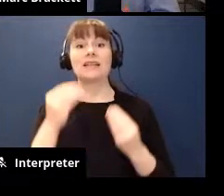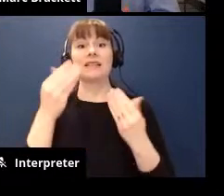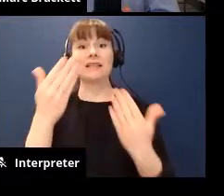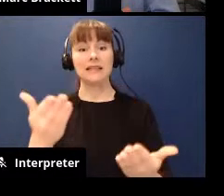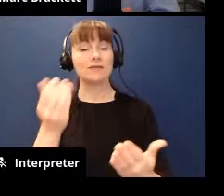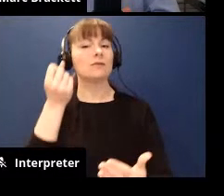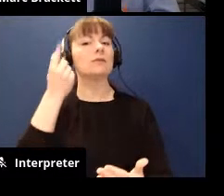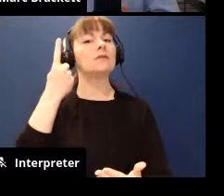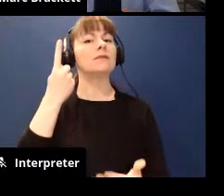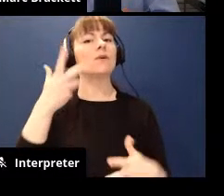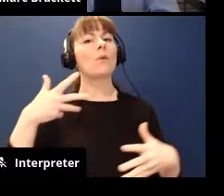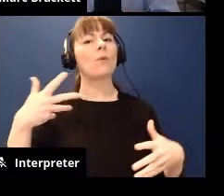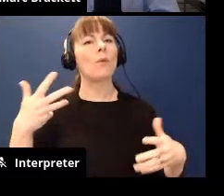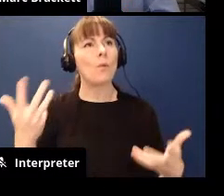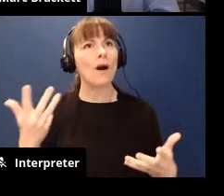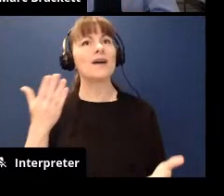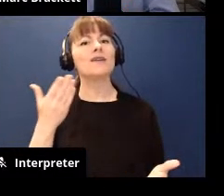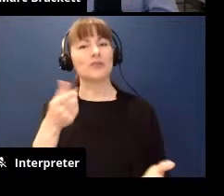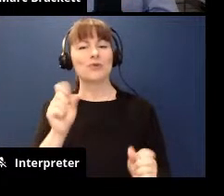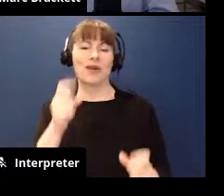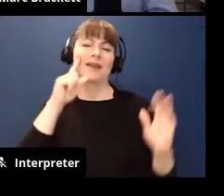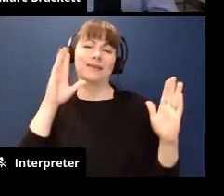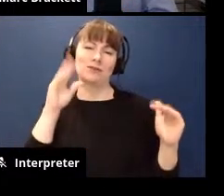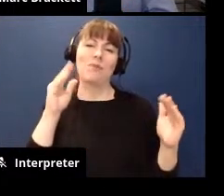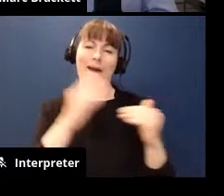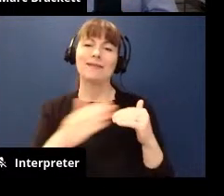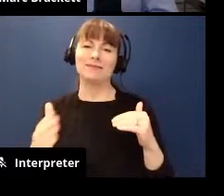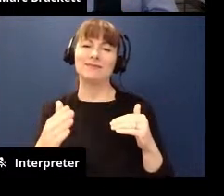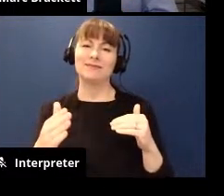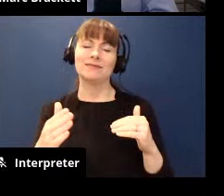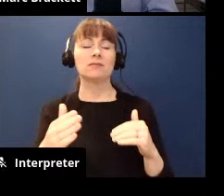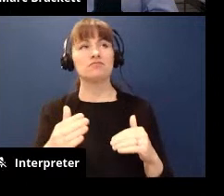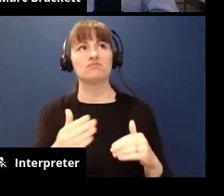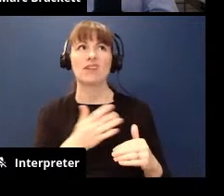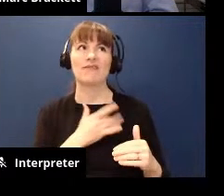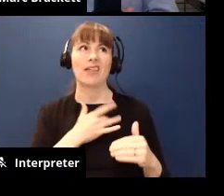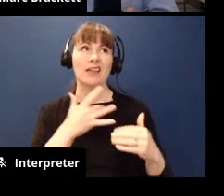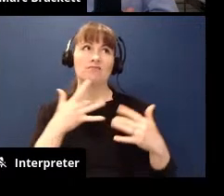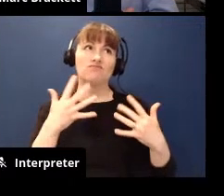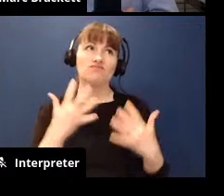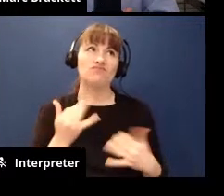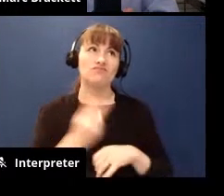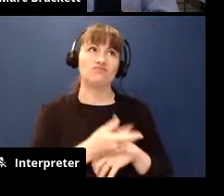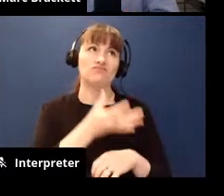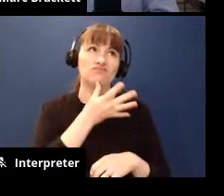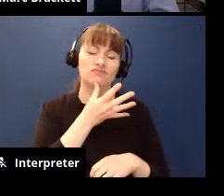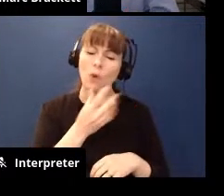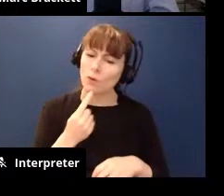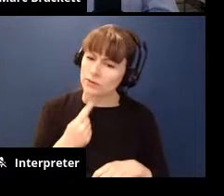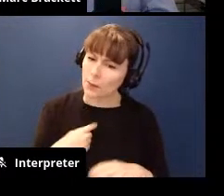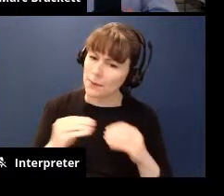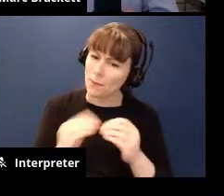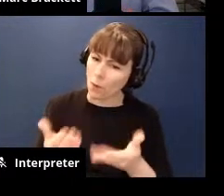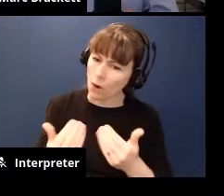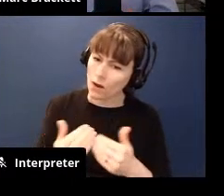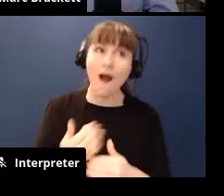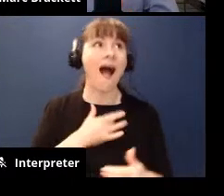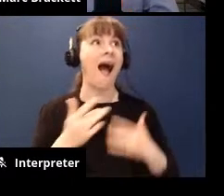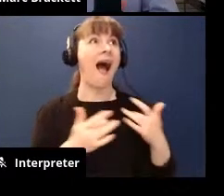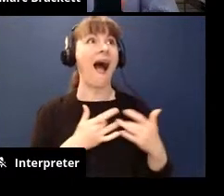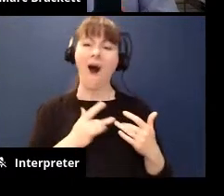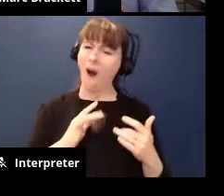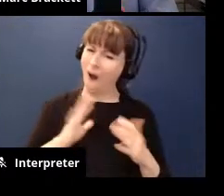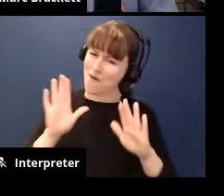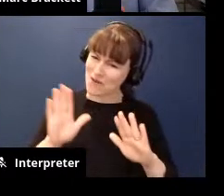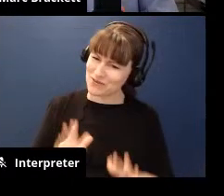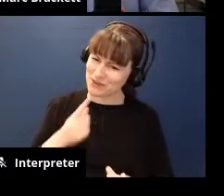into what you might anticipate you know that if you're oh i'm feeling down today mommy oh really well tell me more or i'm excited oh that's